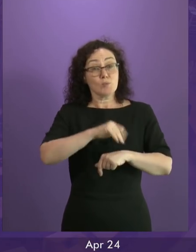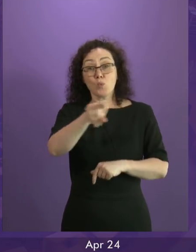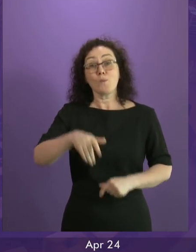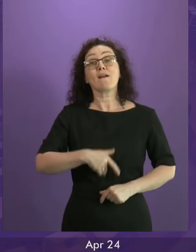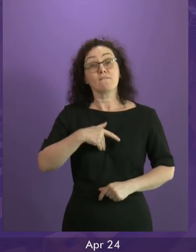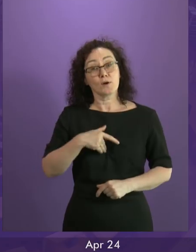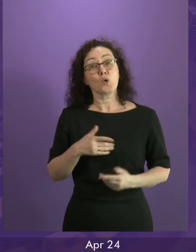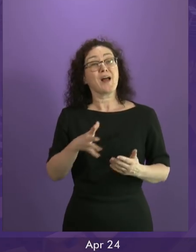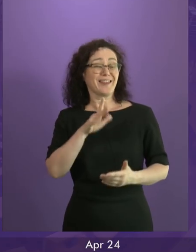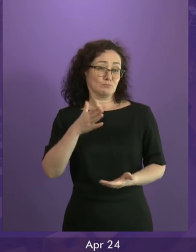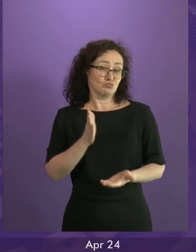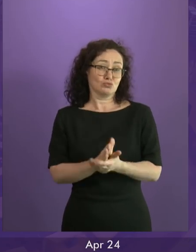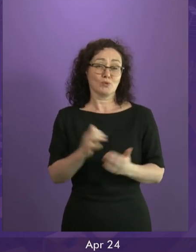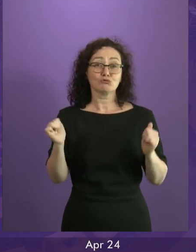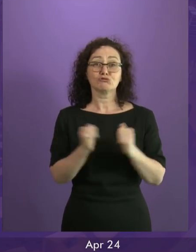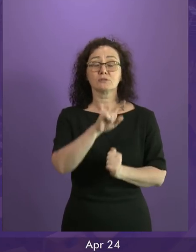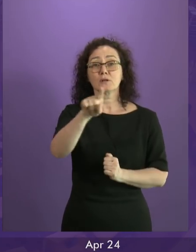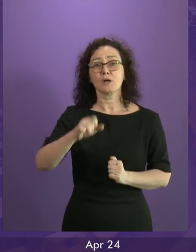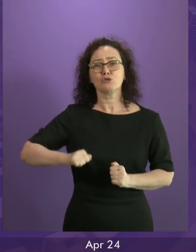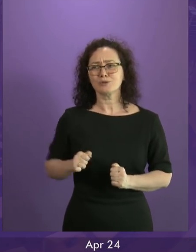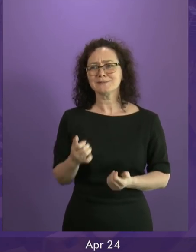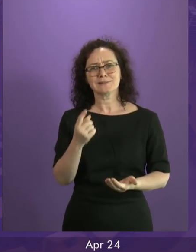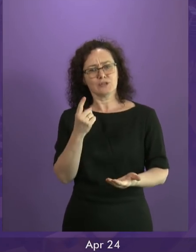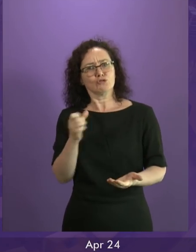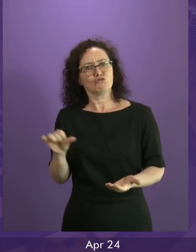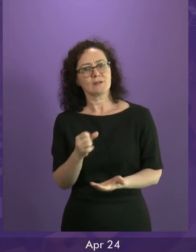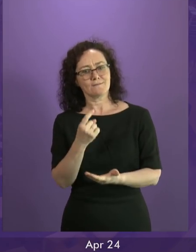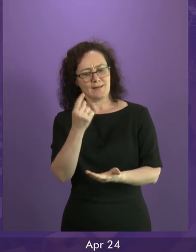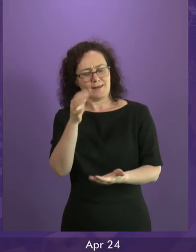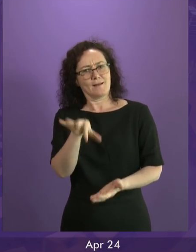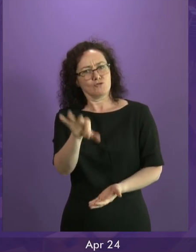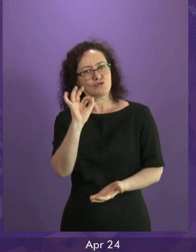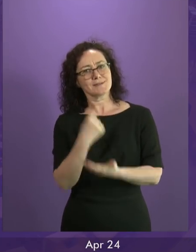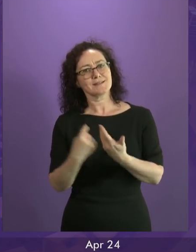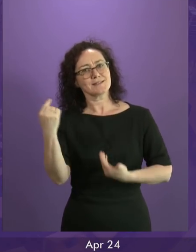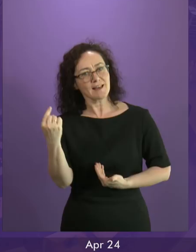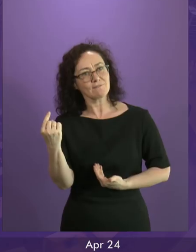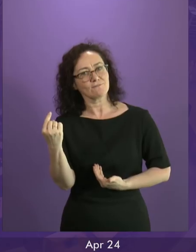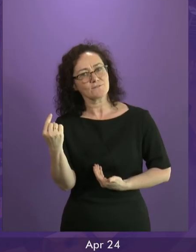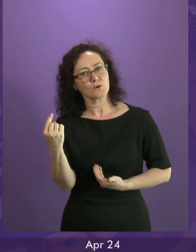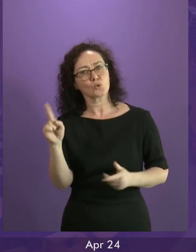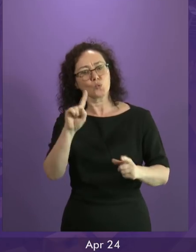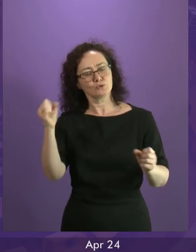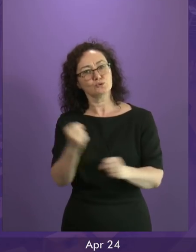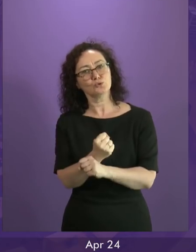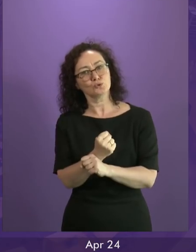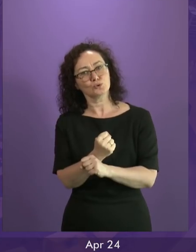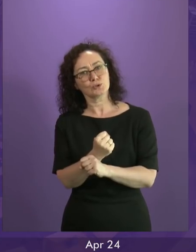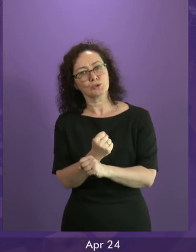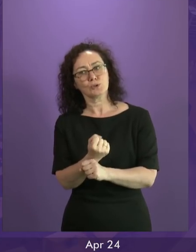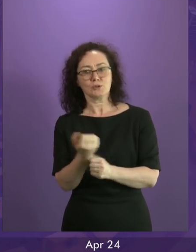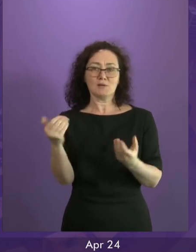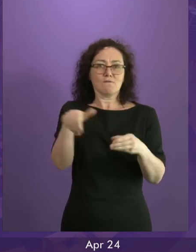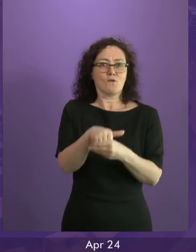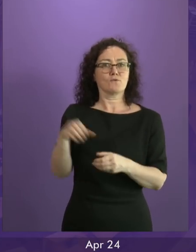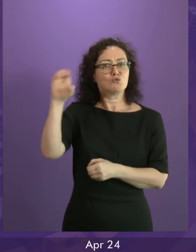whether it wants to choose an alternative. An alternative being a sovereign, independent country able to play our full part in the European Union. That's the